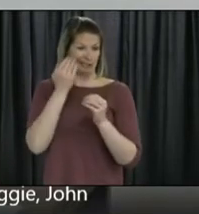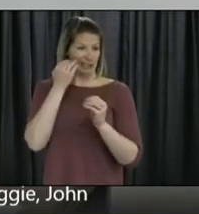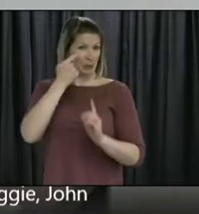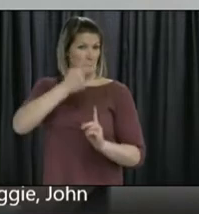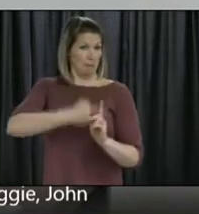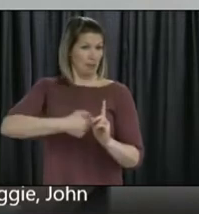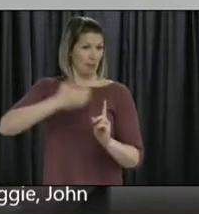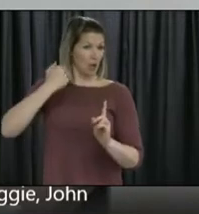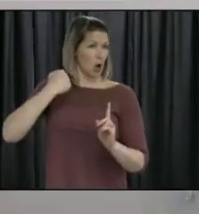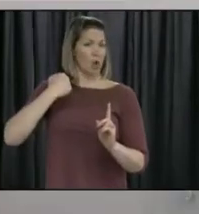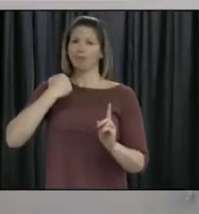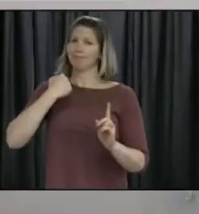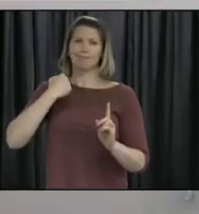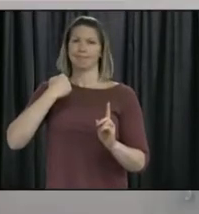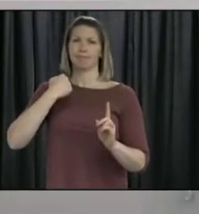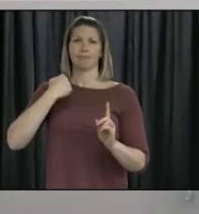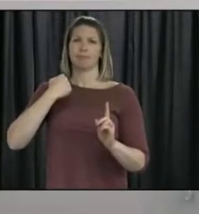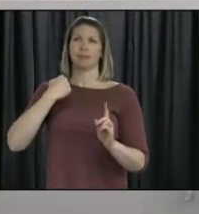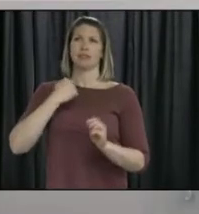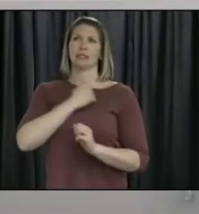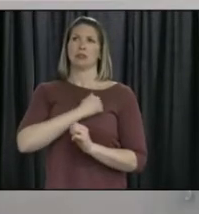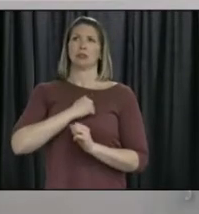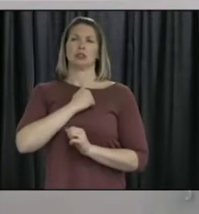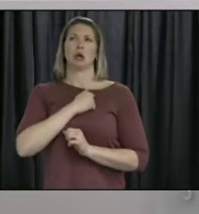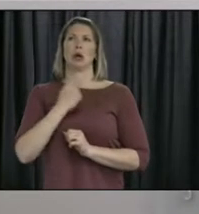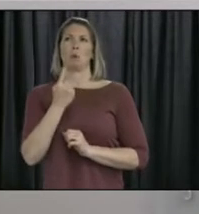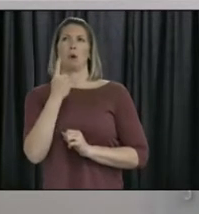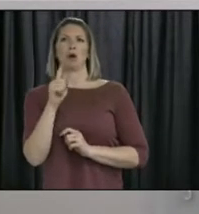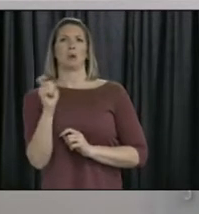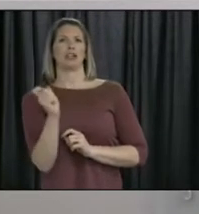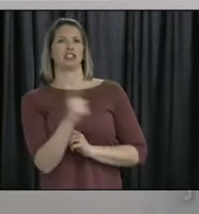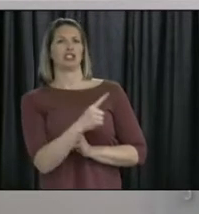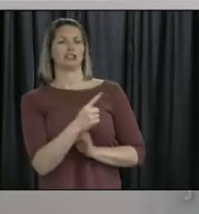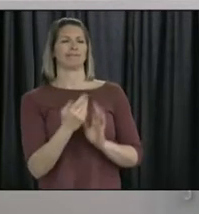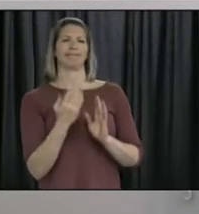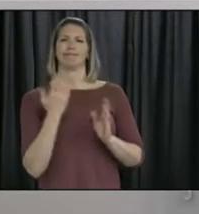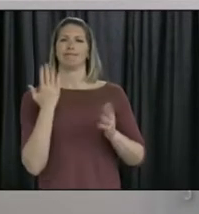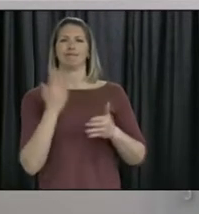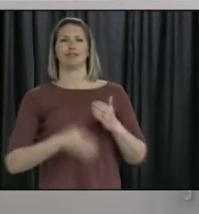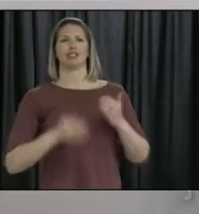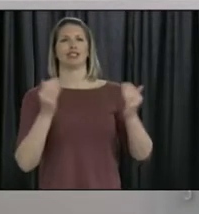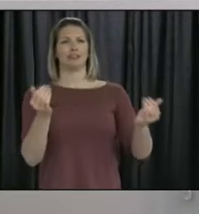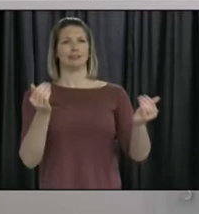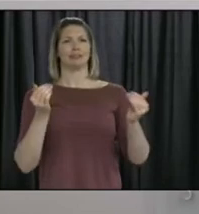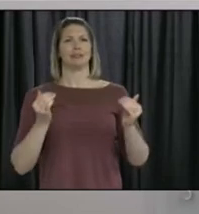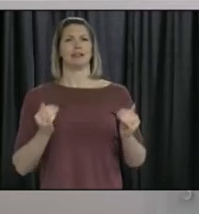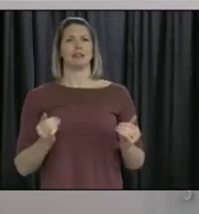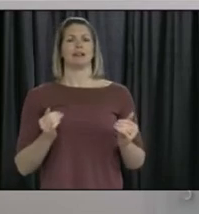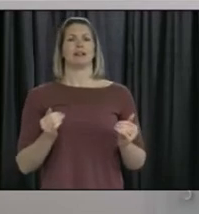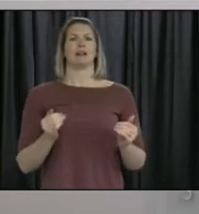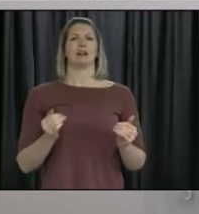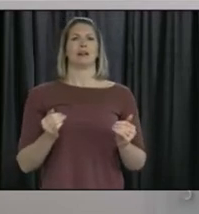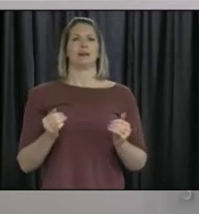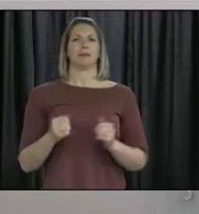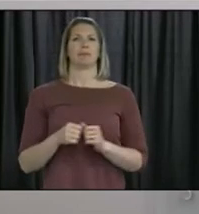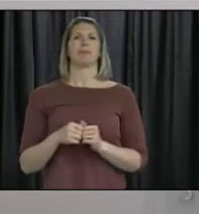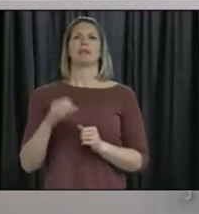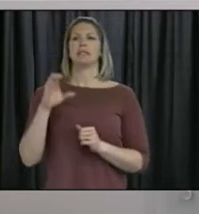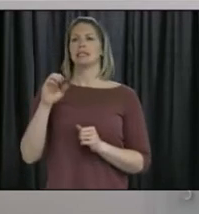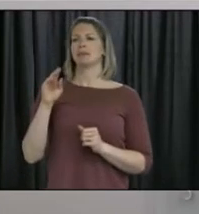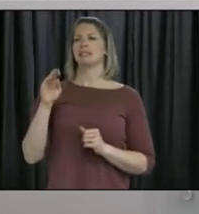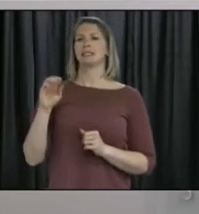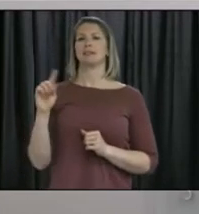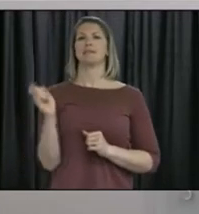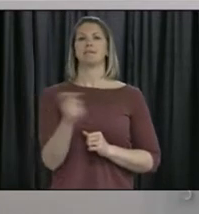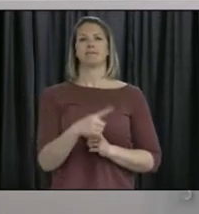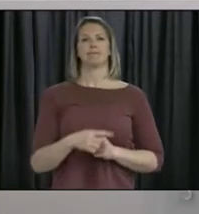Okay. And you just don't have another... only have one question. I'm sorry. I'm sorry you only have one question. Our next question is from Peter Cowan of CBC News. Please